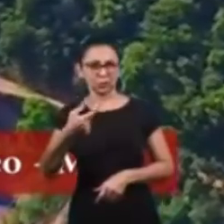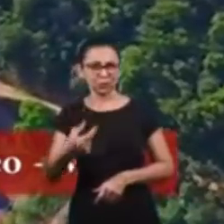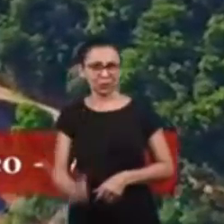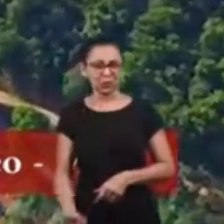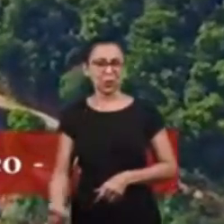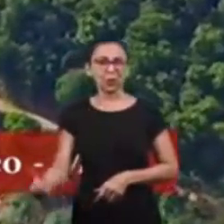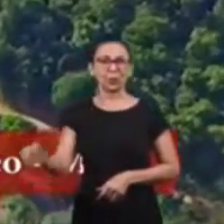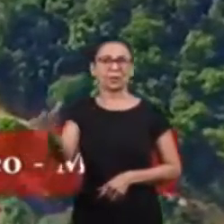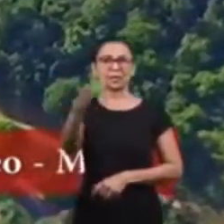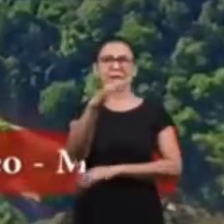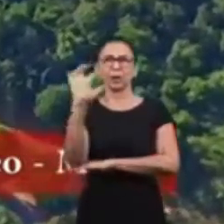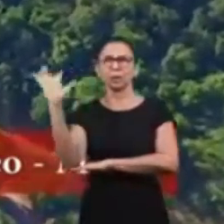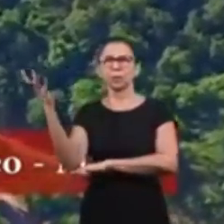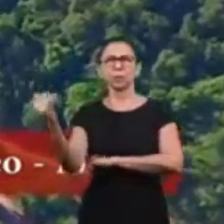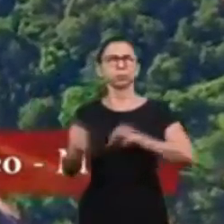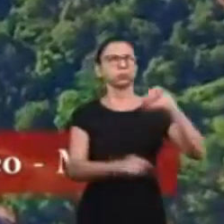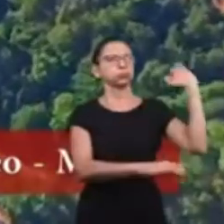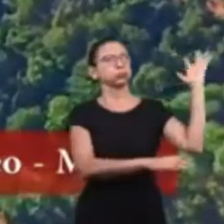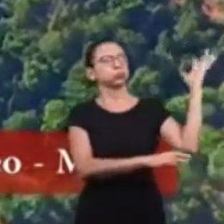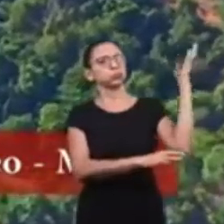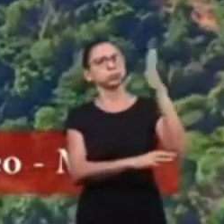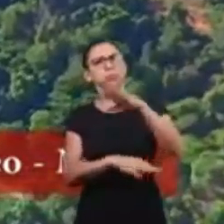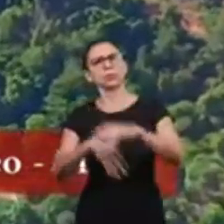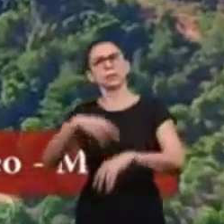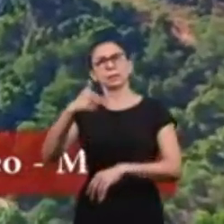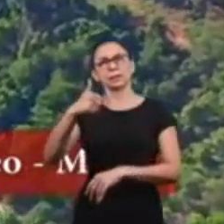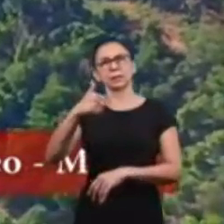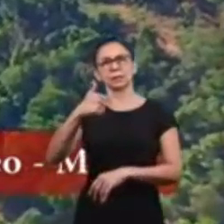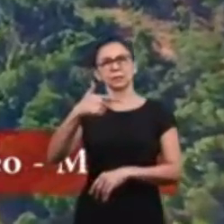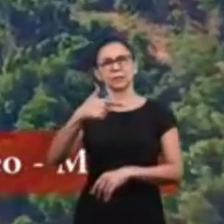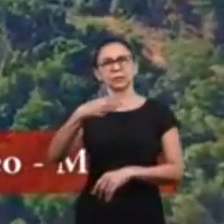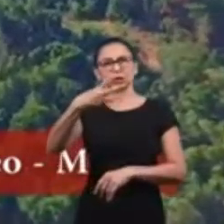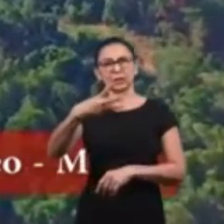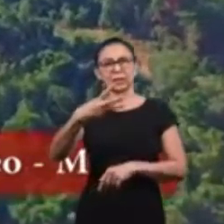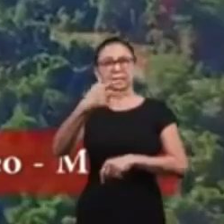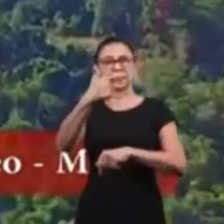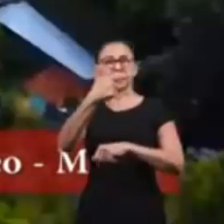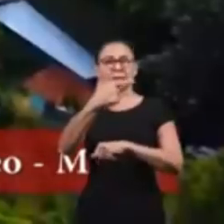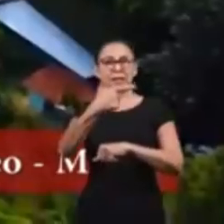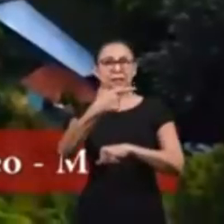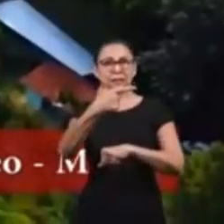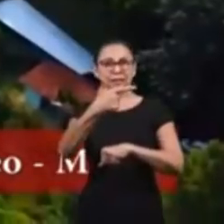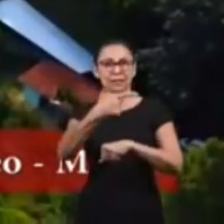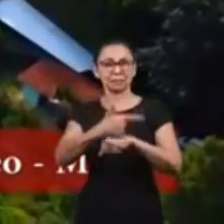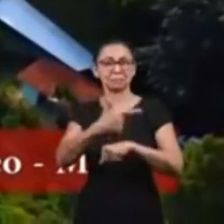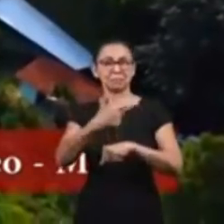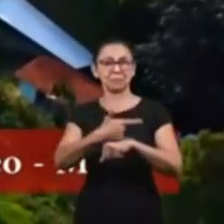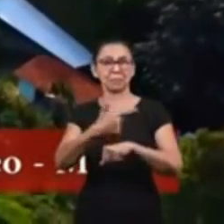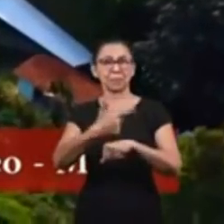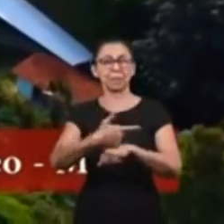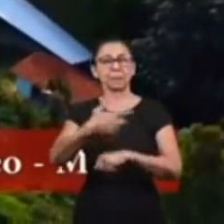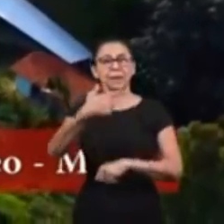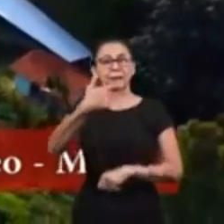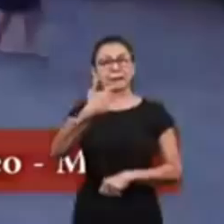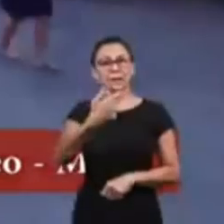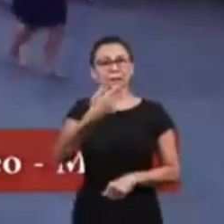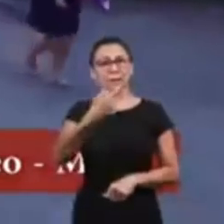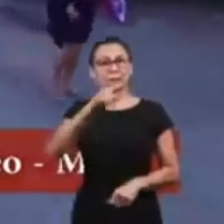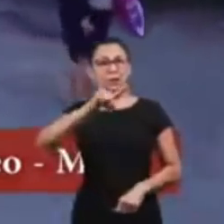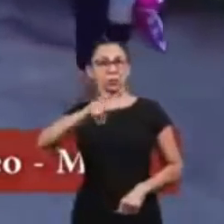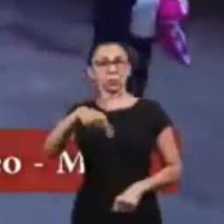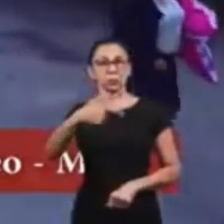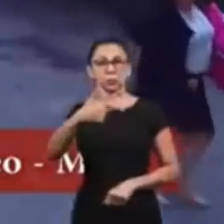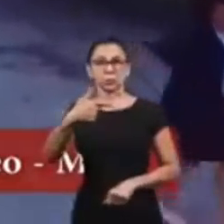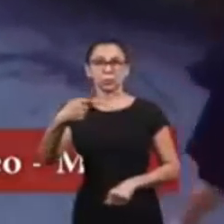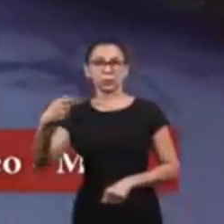2002. It is surrounded by dense vegetation of eucalyptus and spans an area of about 304